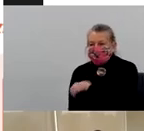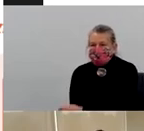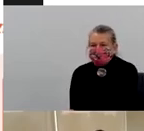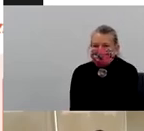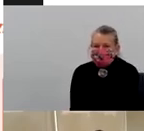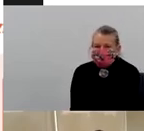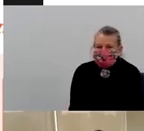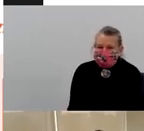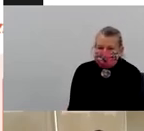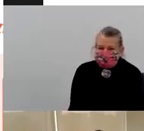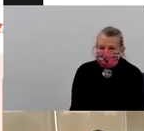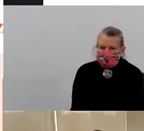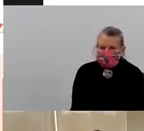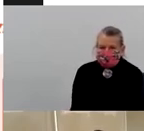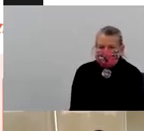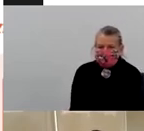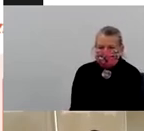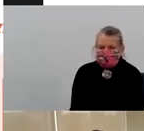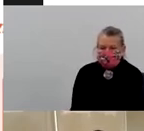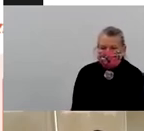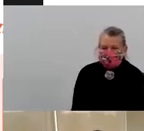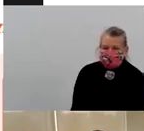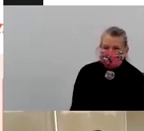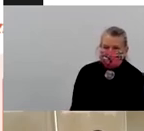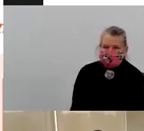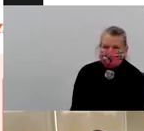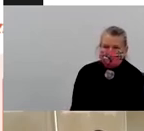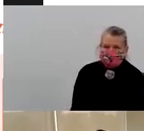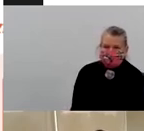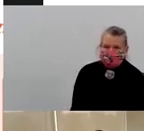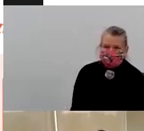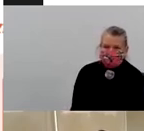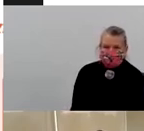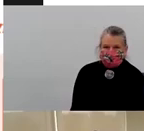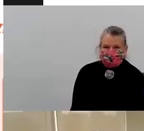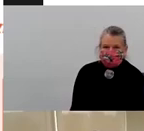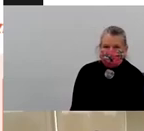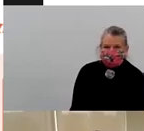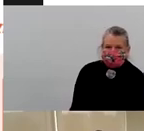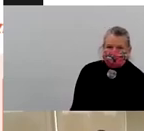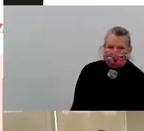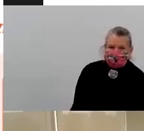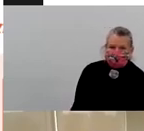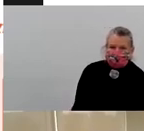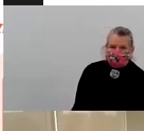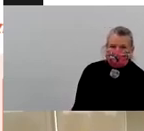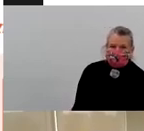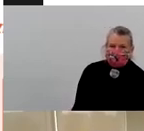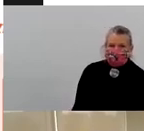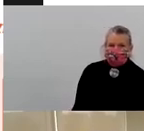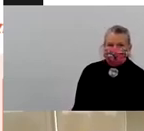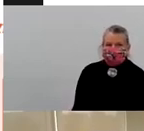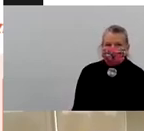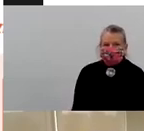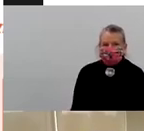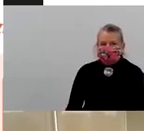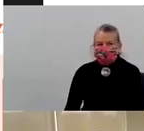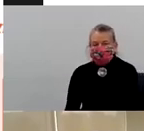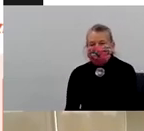So putting all that together, we really can understand the, the, the state of someone and the directory that they're going on to really help, um, intervene.